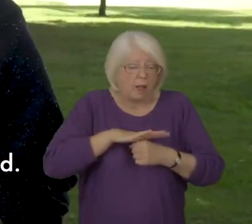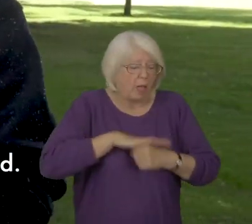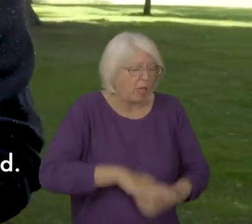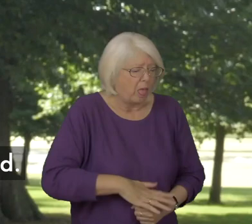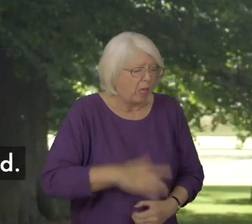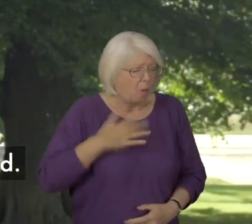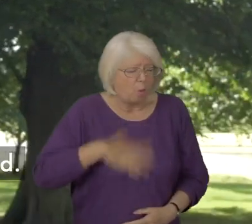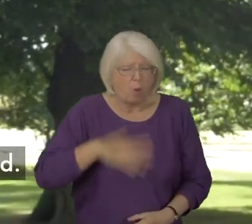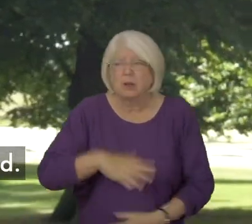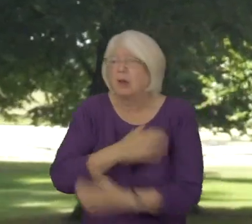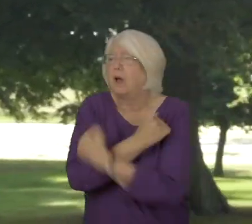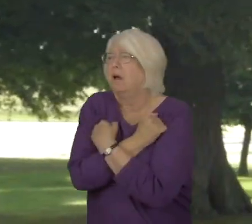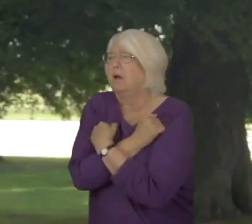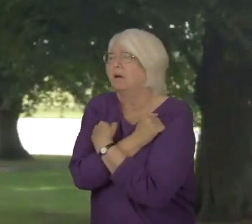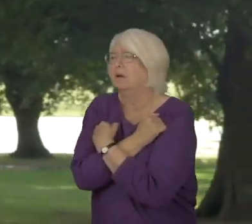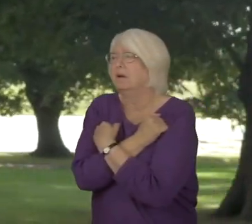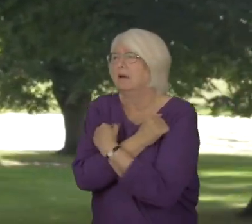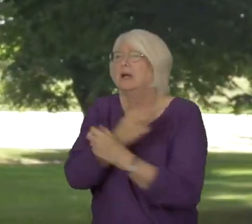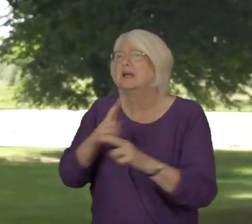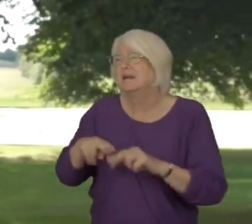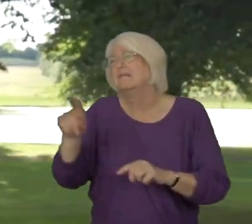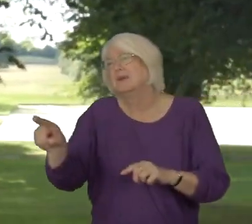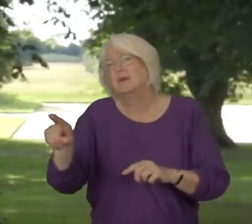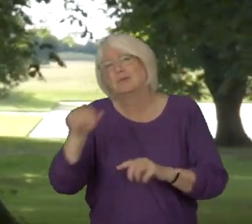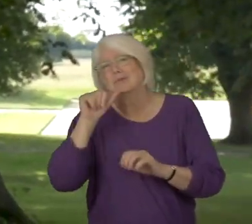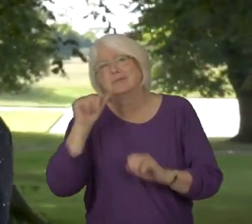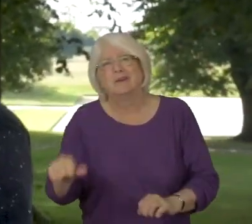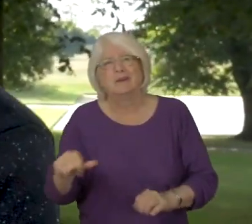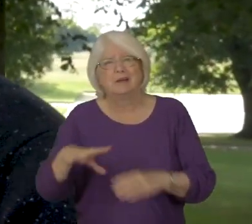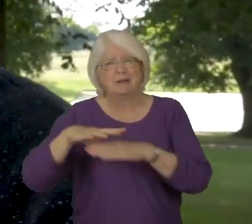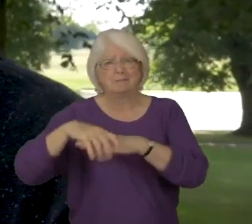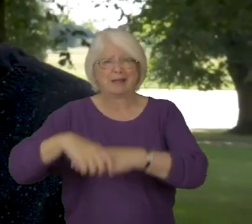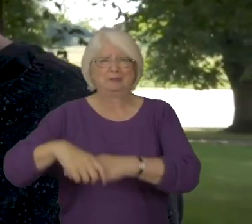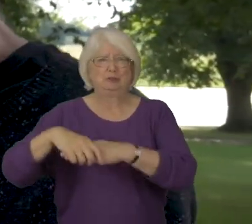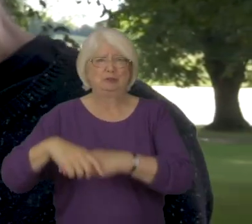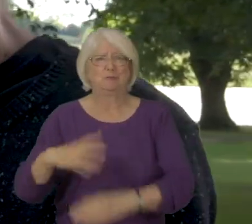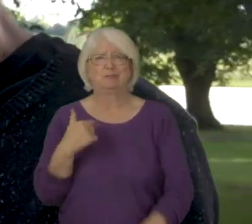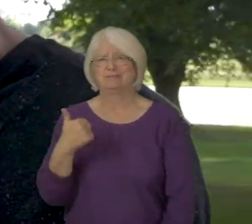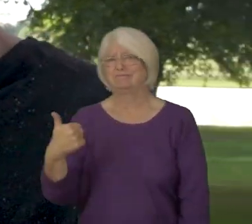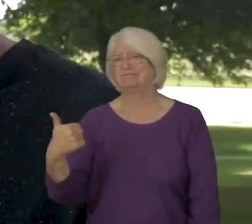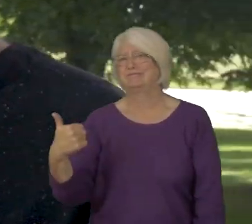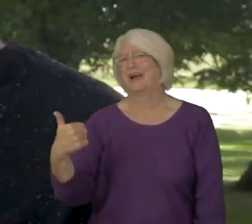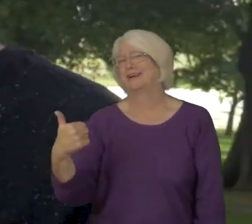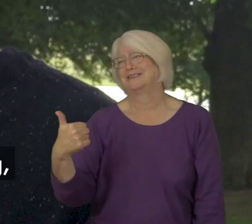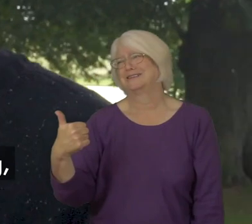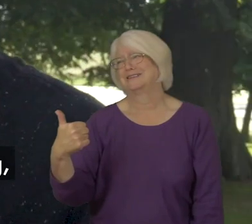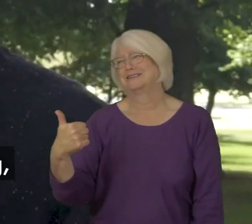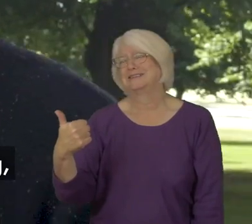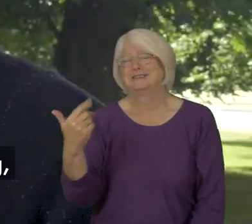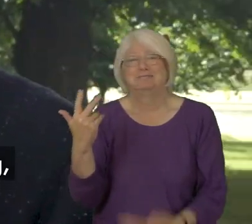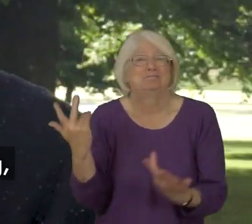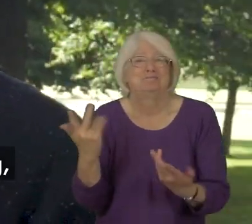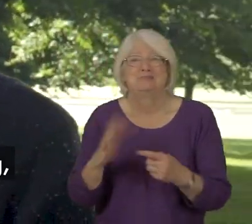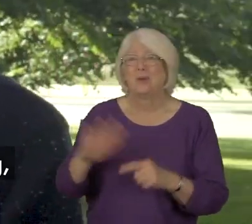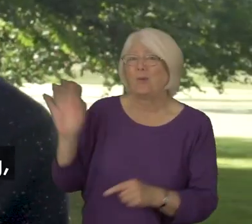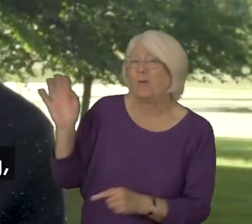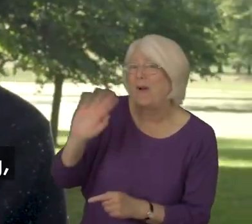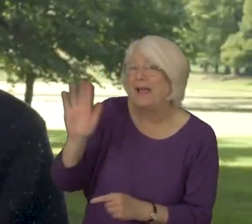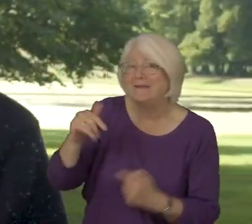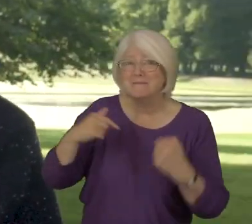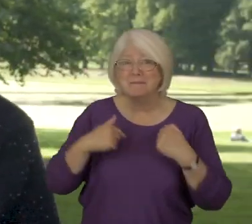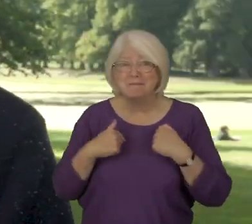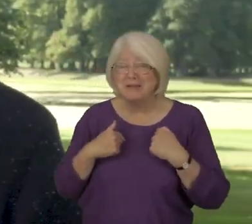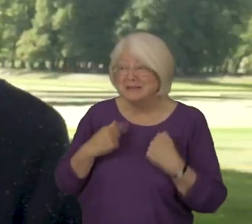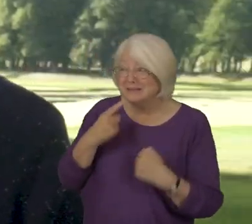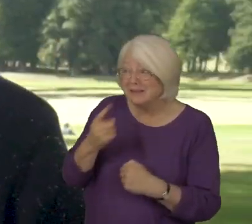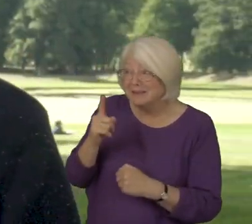to be hugged. And if you'd rather have a handshake that is absolutely fine. Even away from me is saying